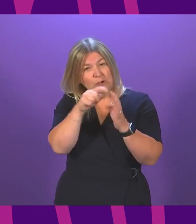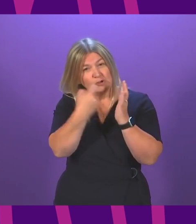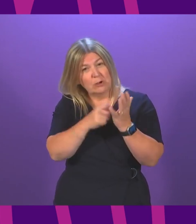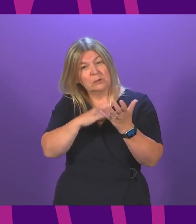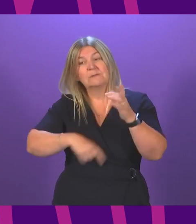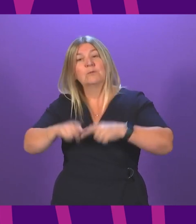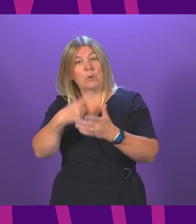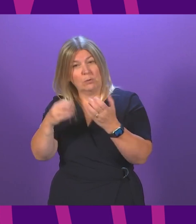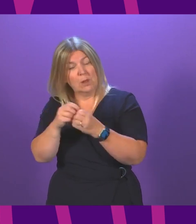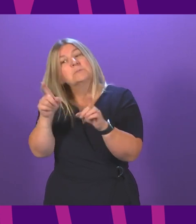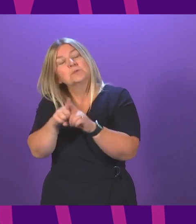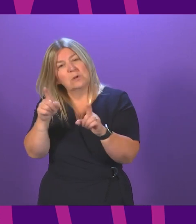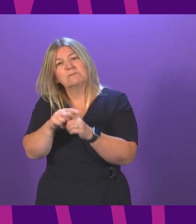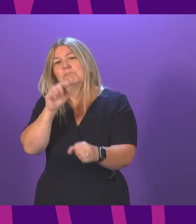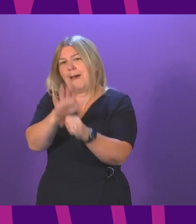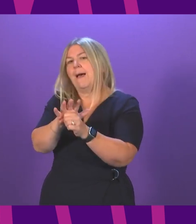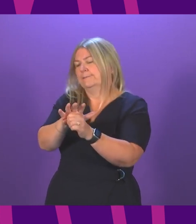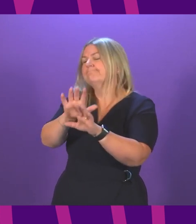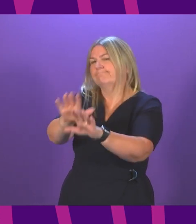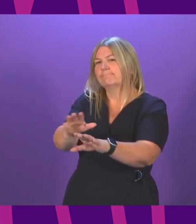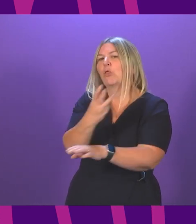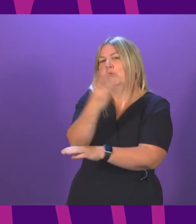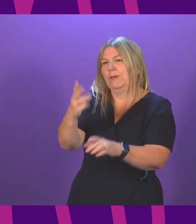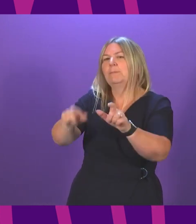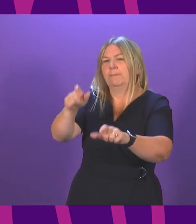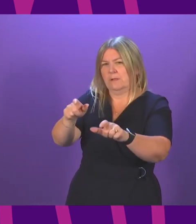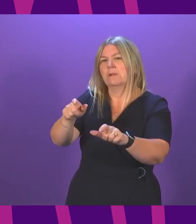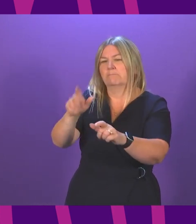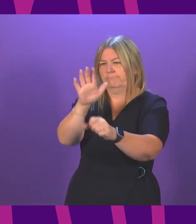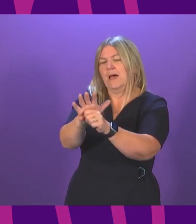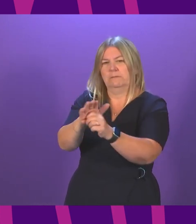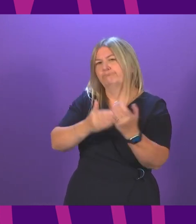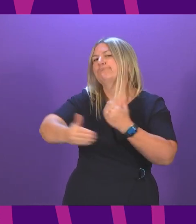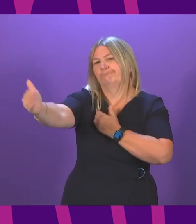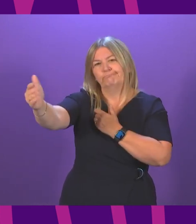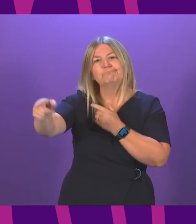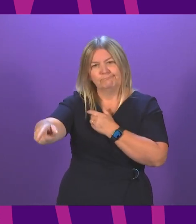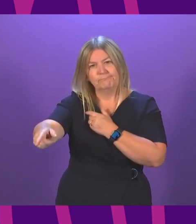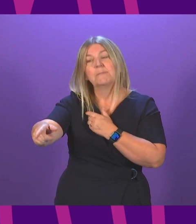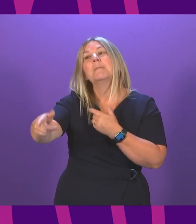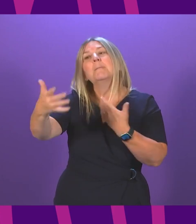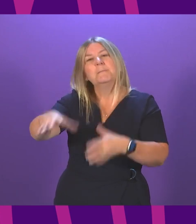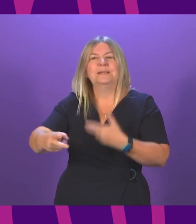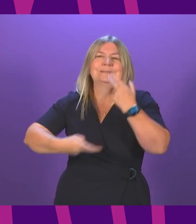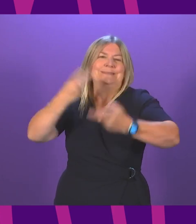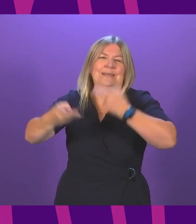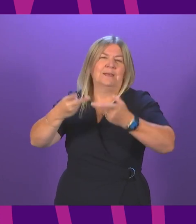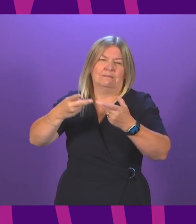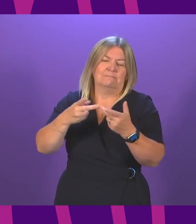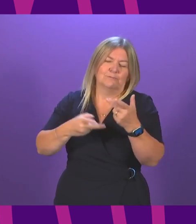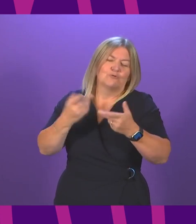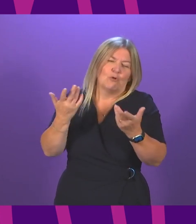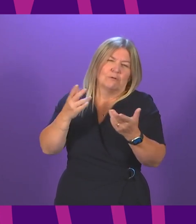announced an indefinite ban of three members that they identified were involved in singing the Famine Song. I think that has to be welcomed.